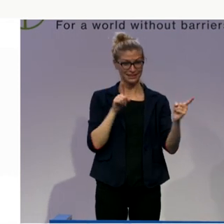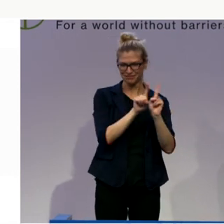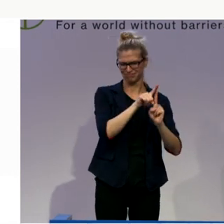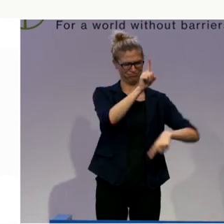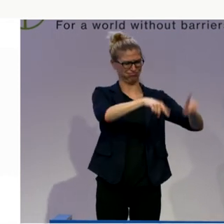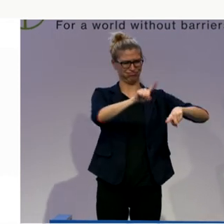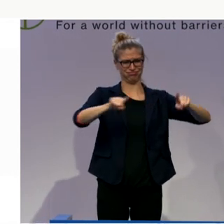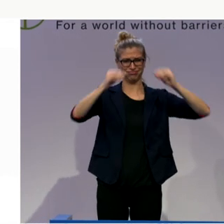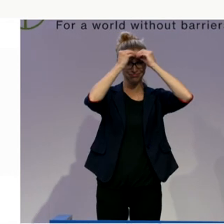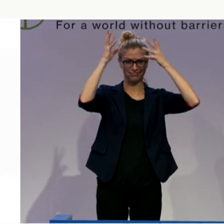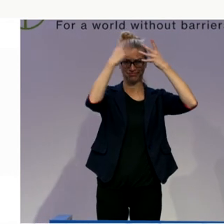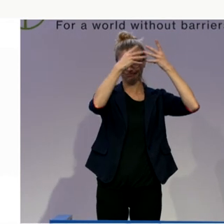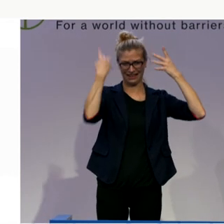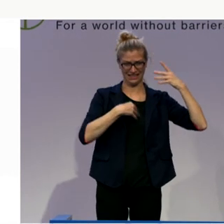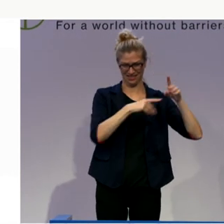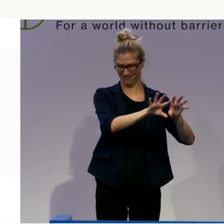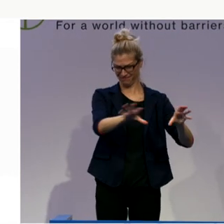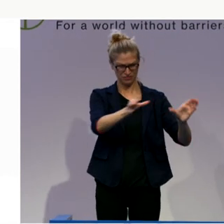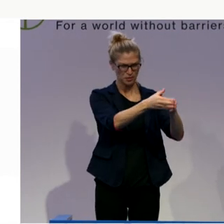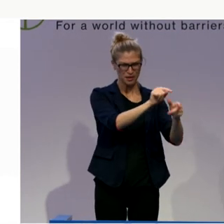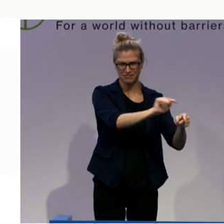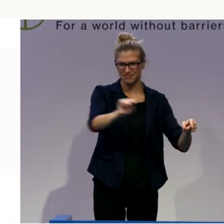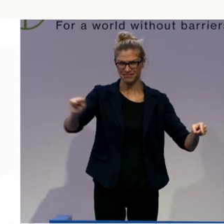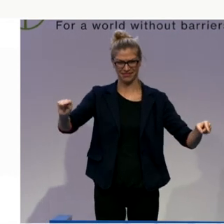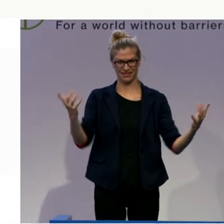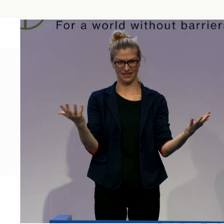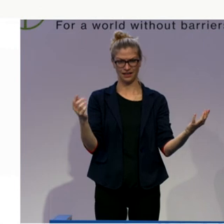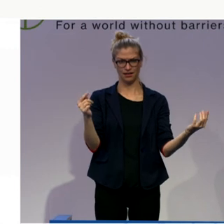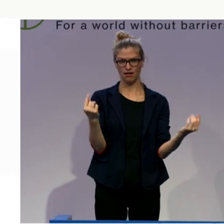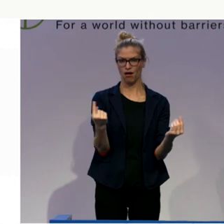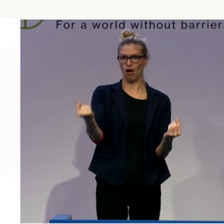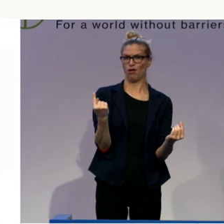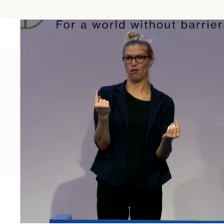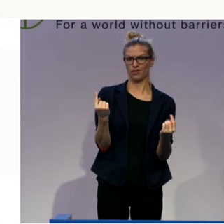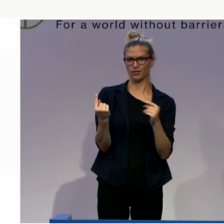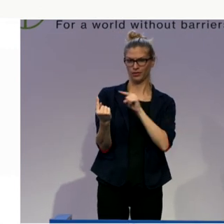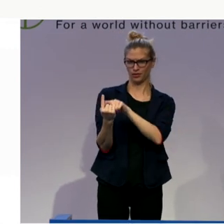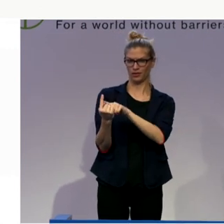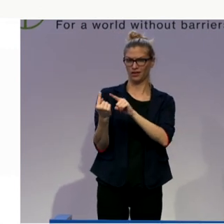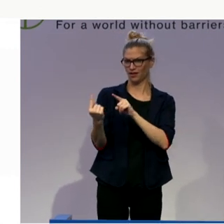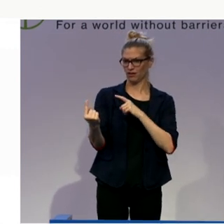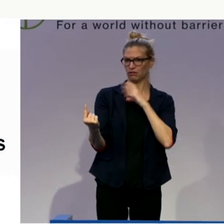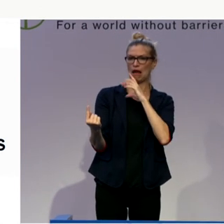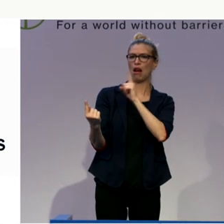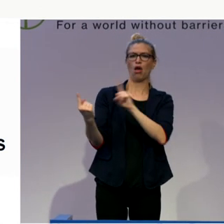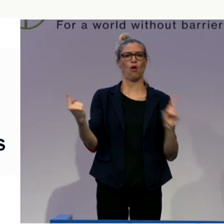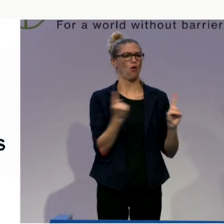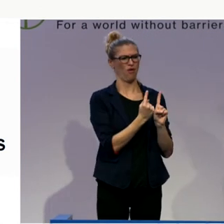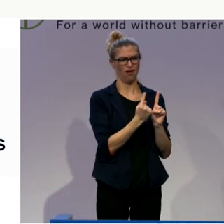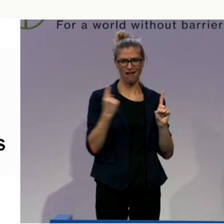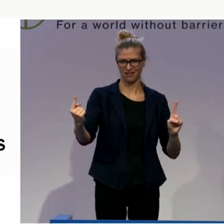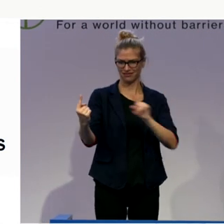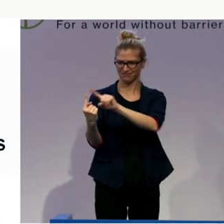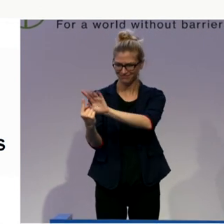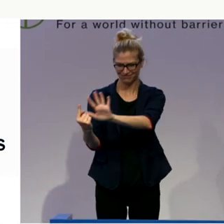say in it. It's not only he or himself in this, there's a dialogue in it. But there would be an instrument that has been validated